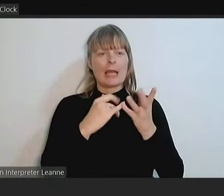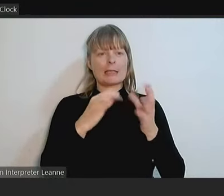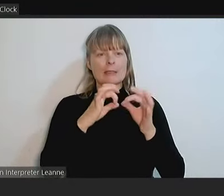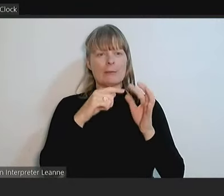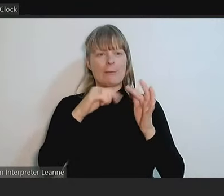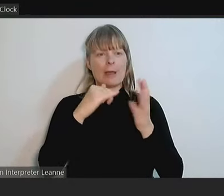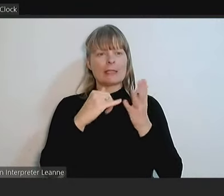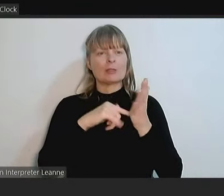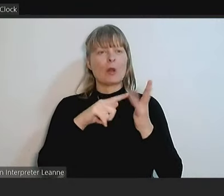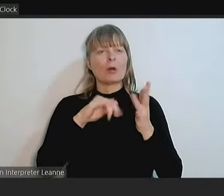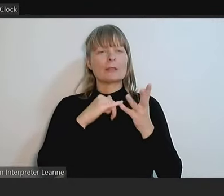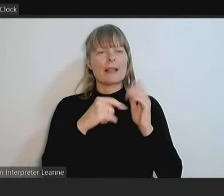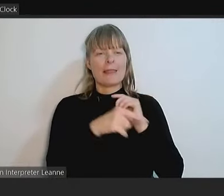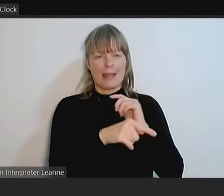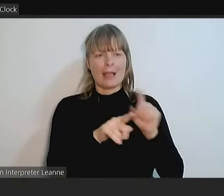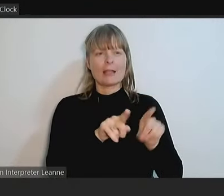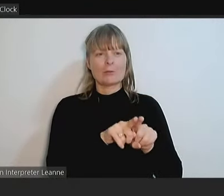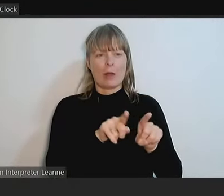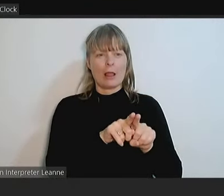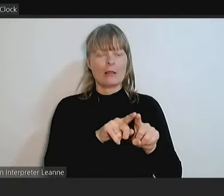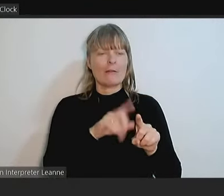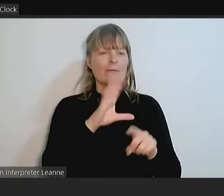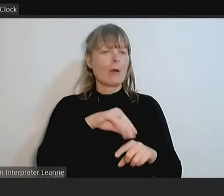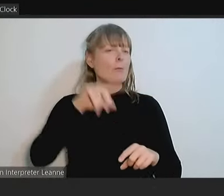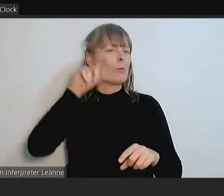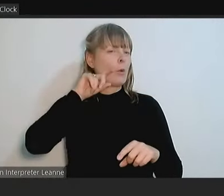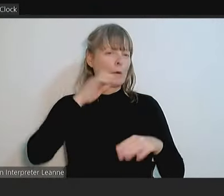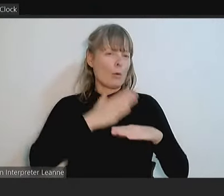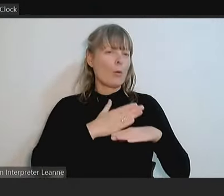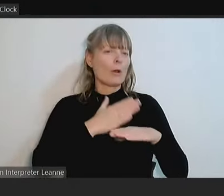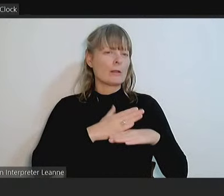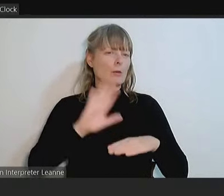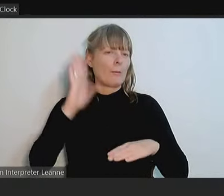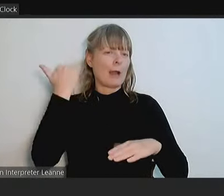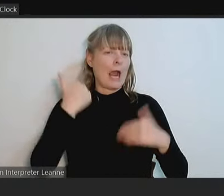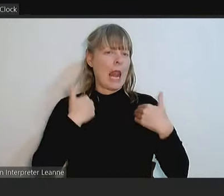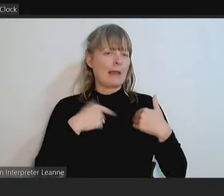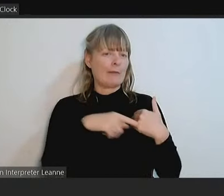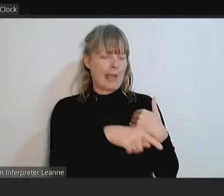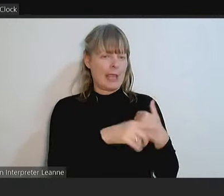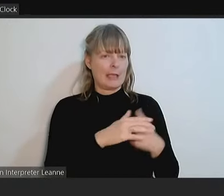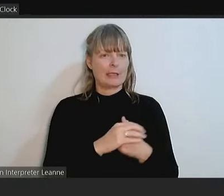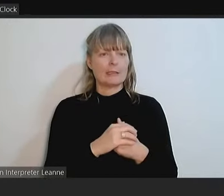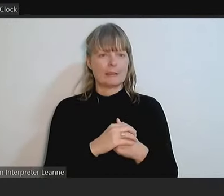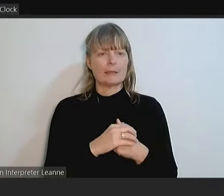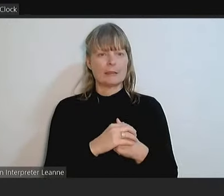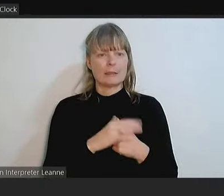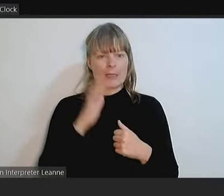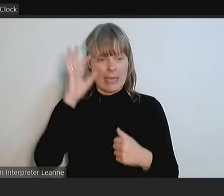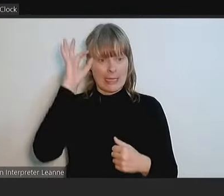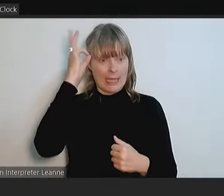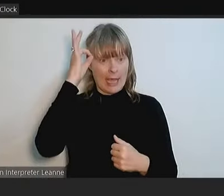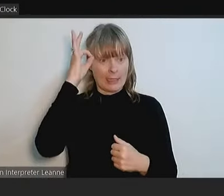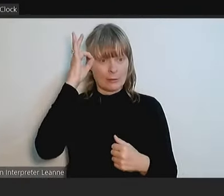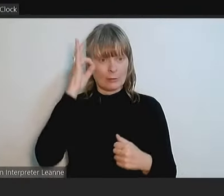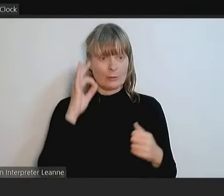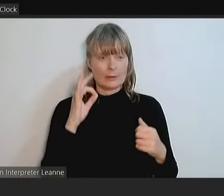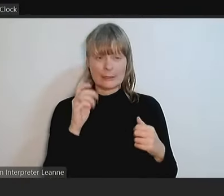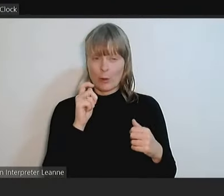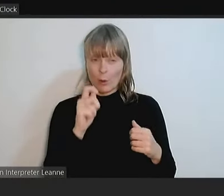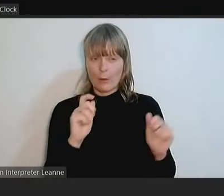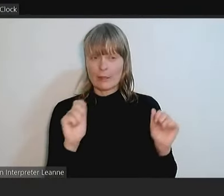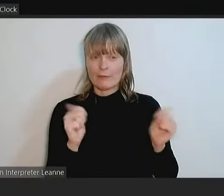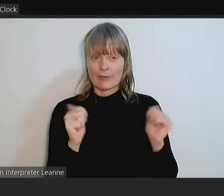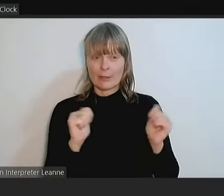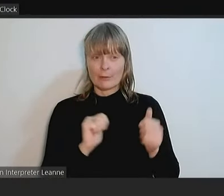when the Board of Works and various other people were occupying the site. Council has almost completed the purchase of the Victorian